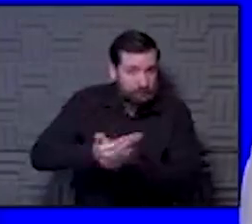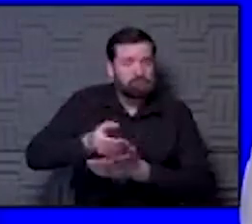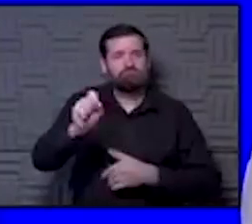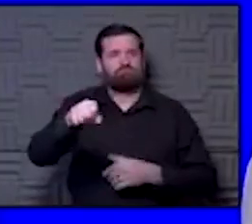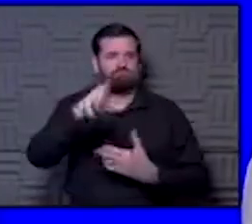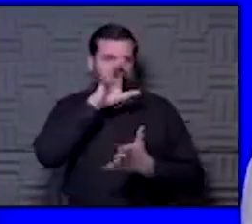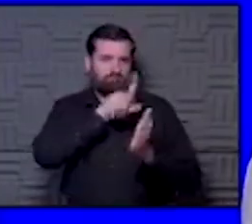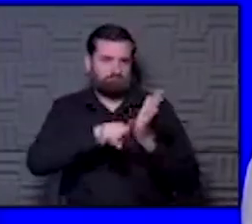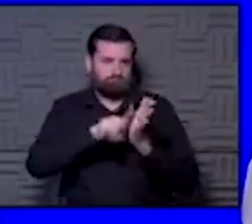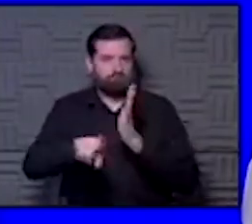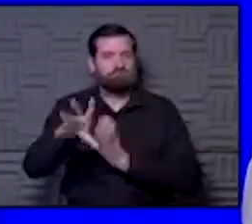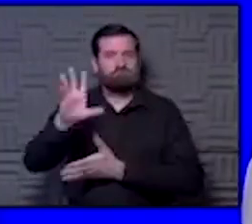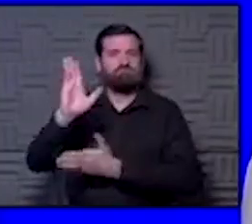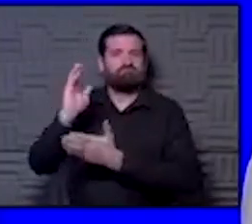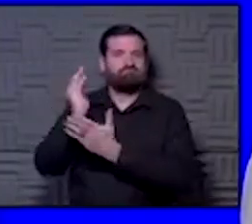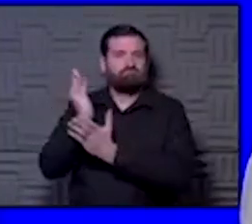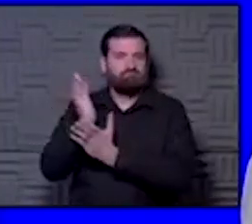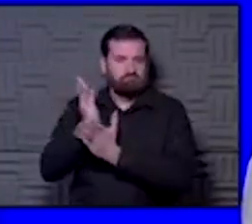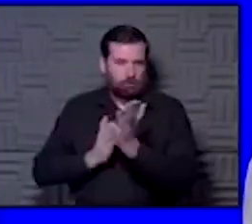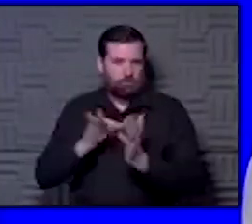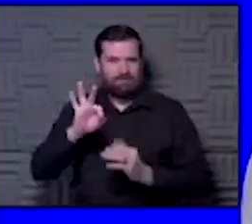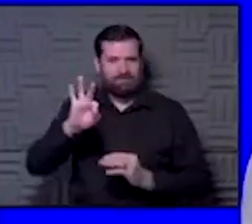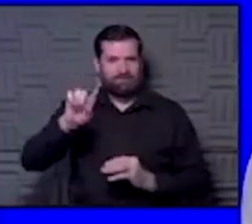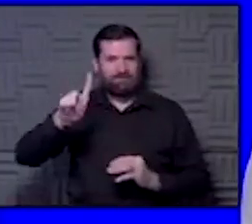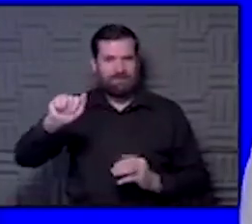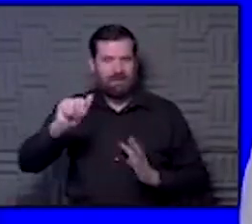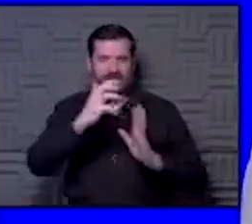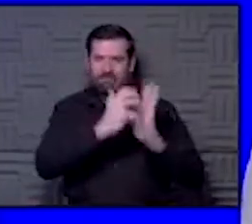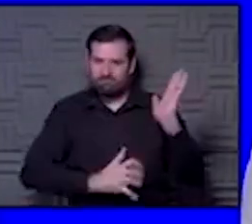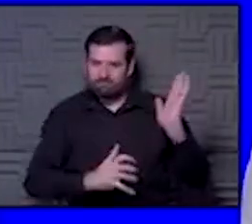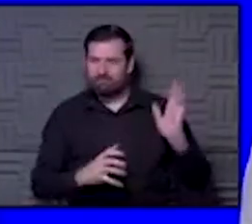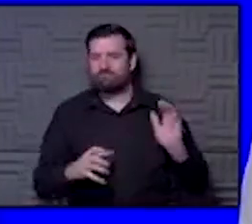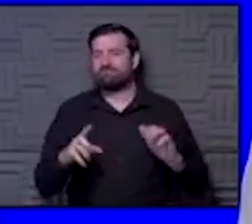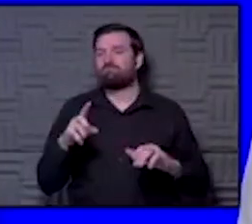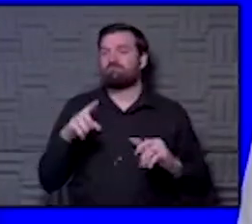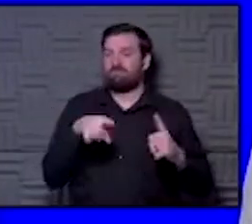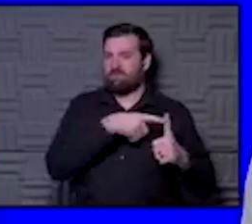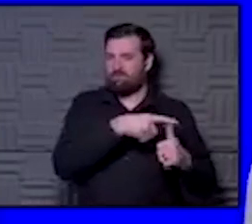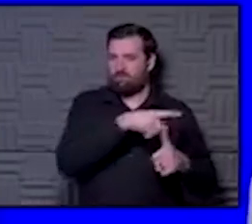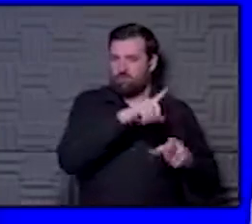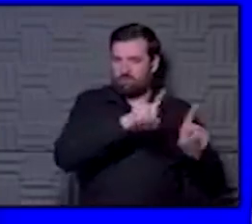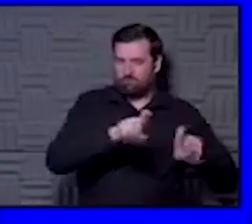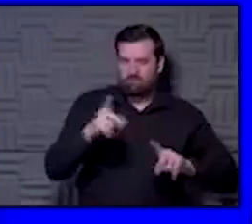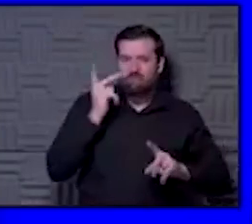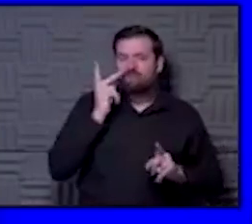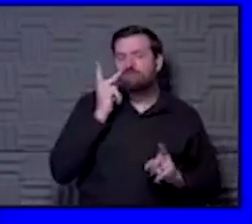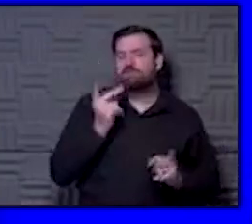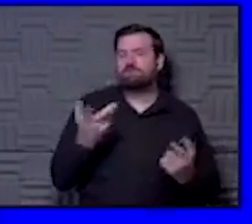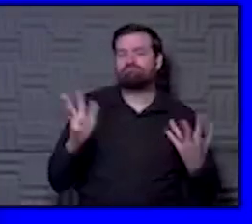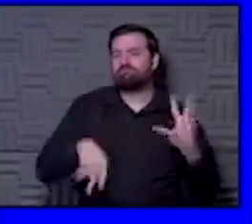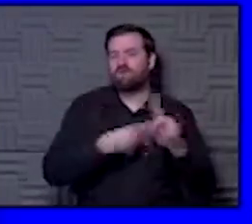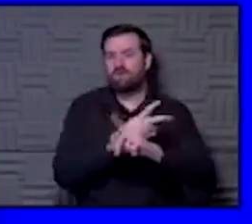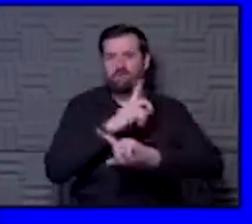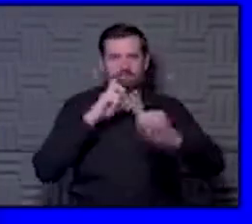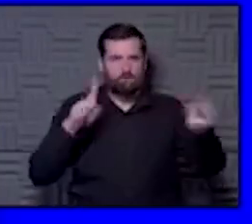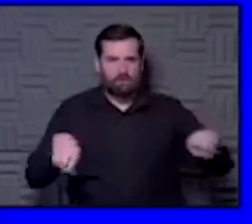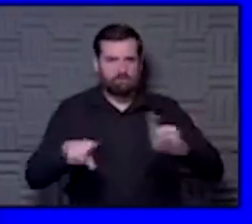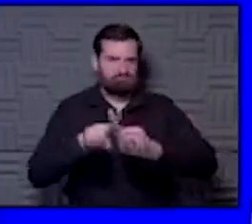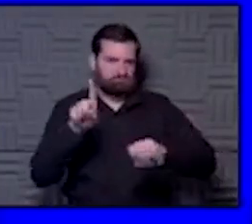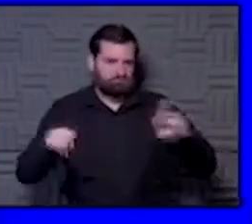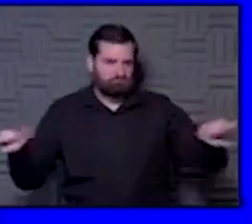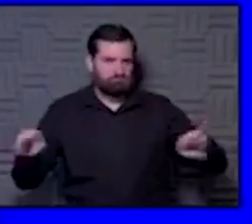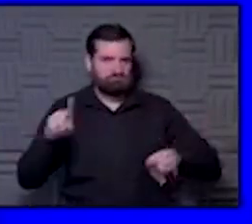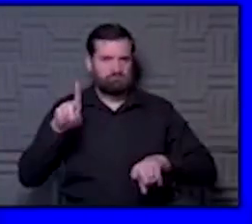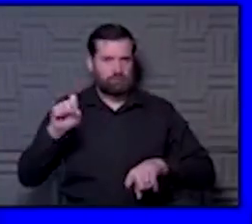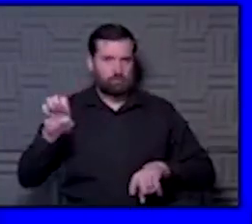out there on the FDA briefs and they looked at those doses in those initial studies to see what the response was. So I'll start